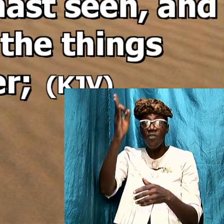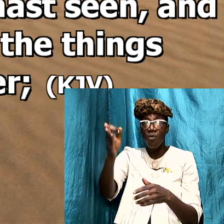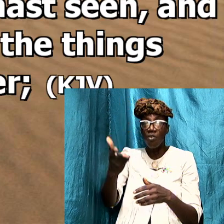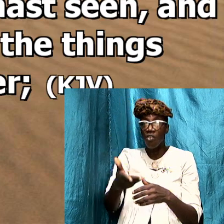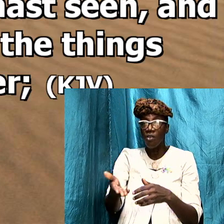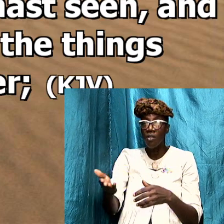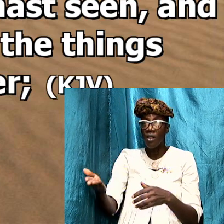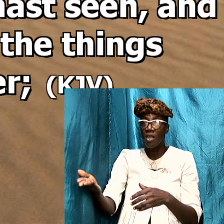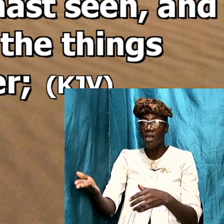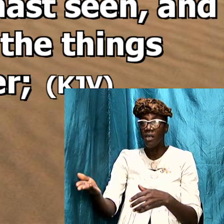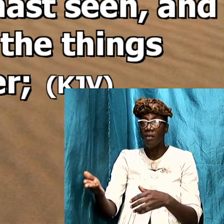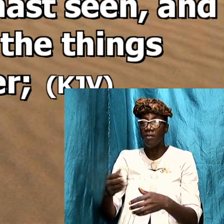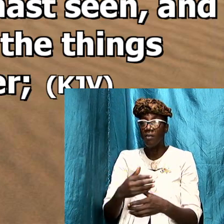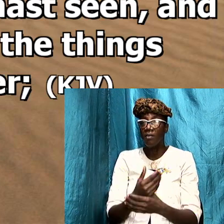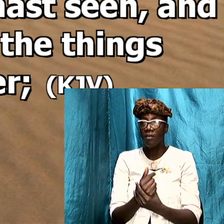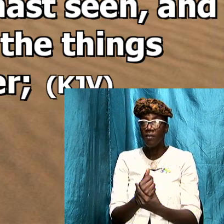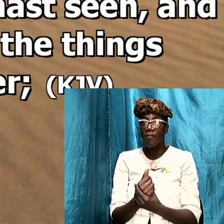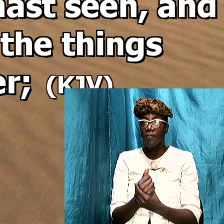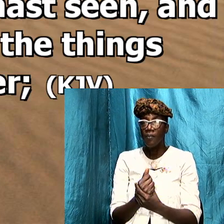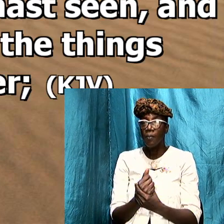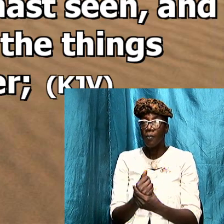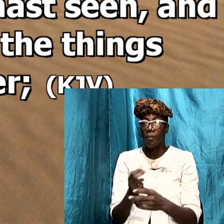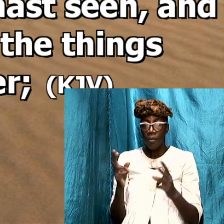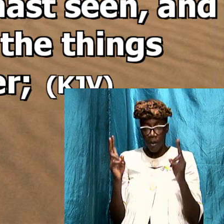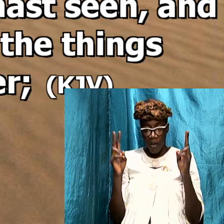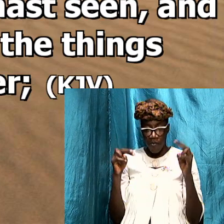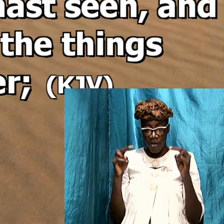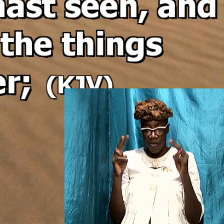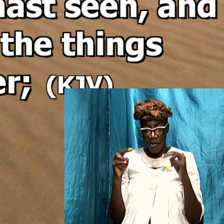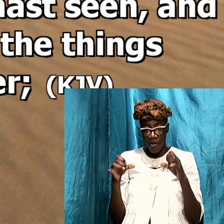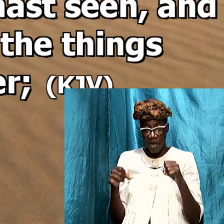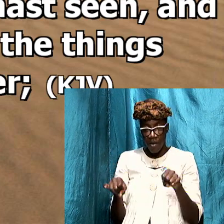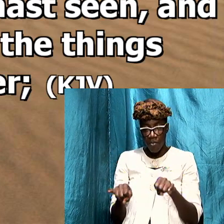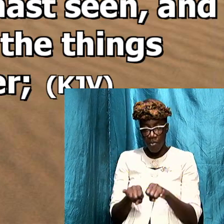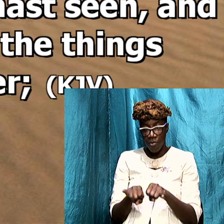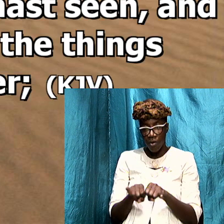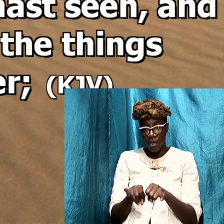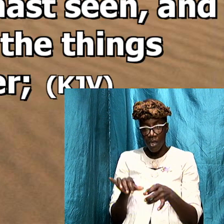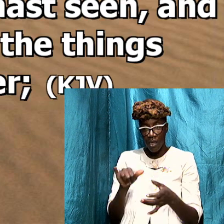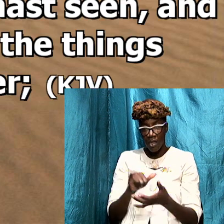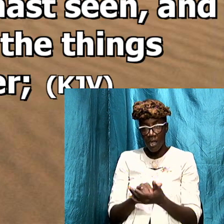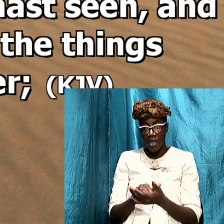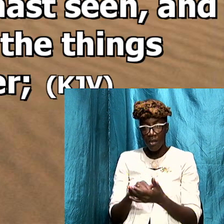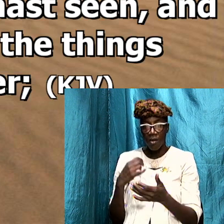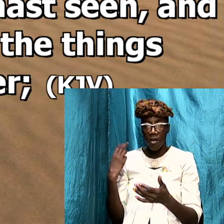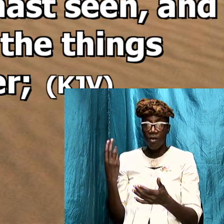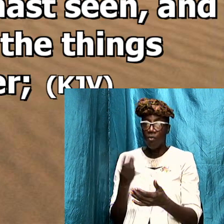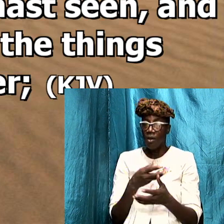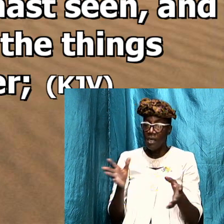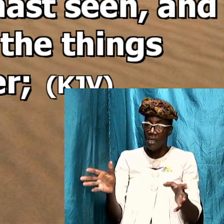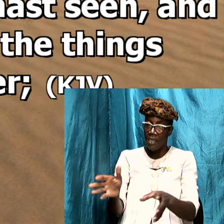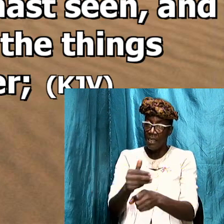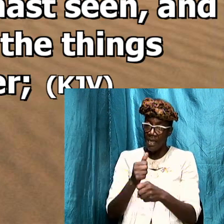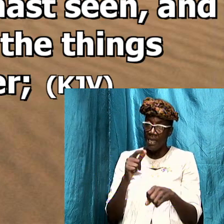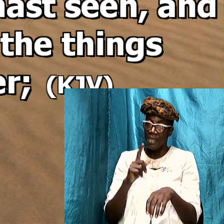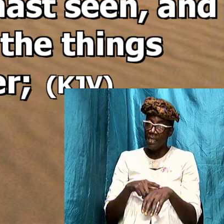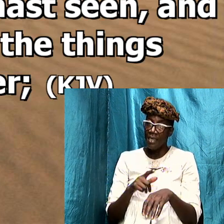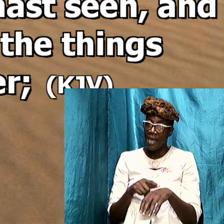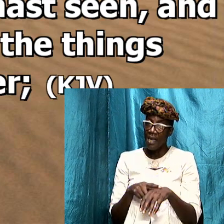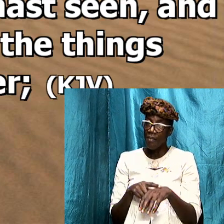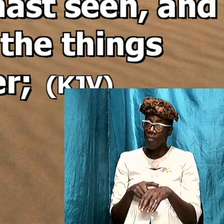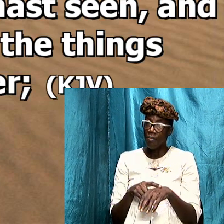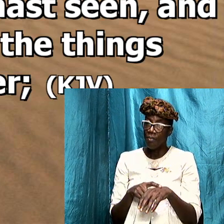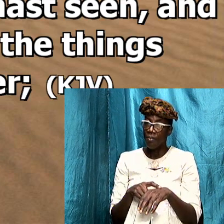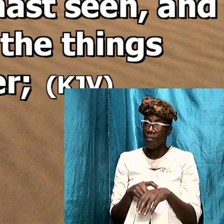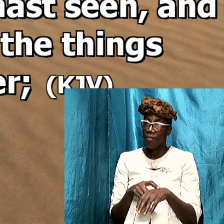and it is so very very important that we take time and